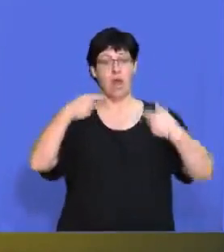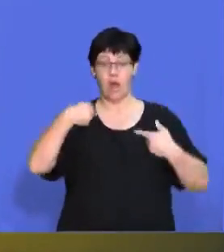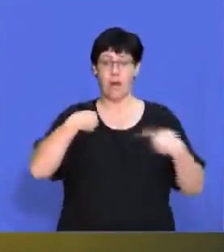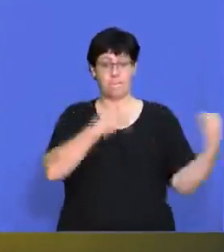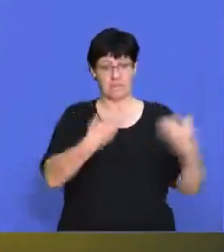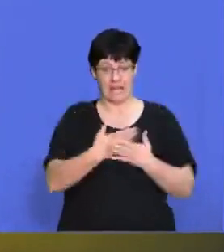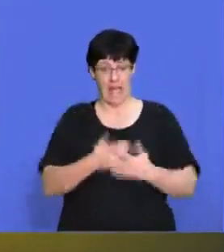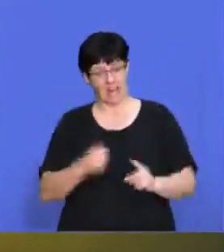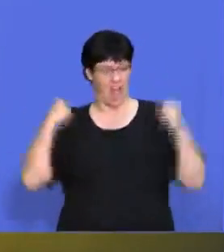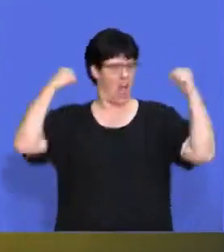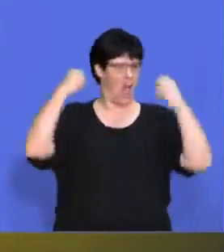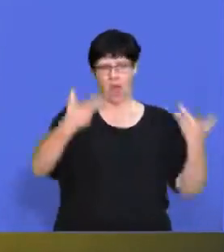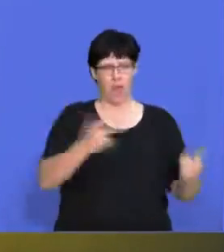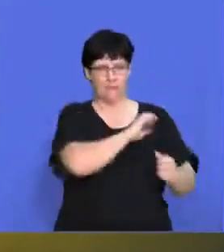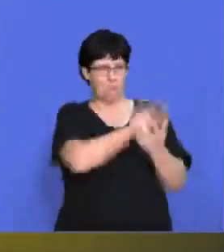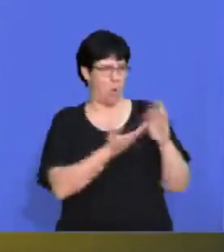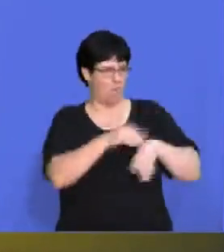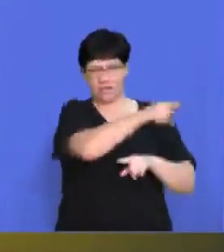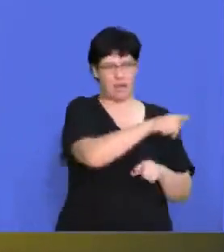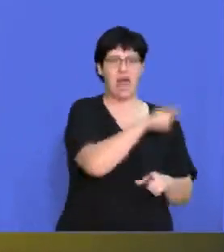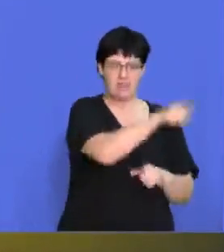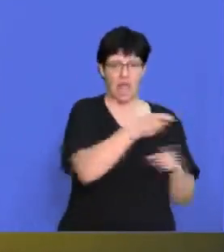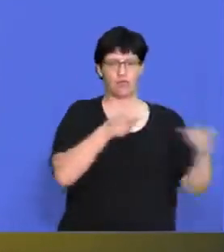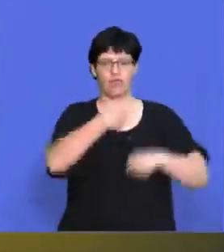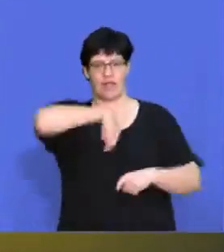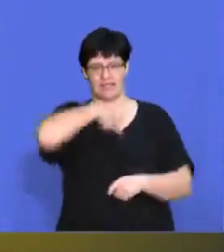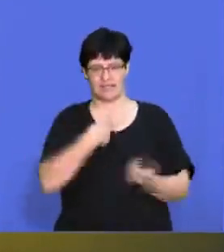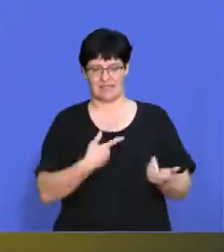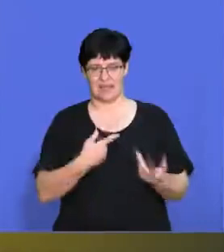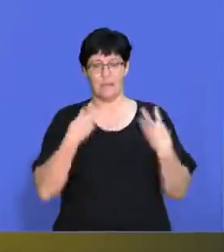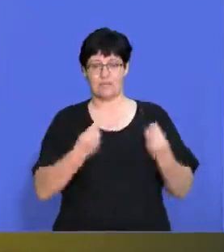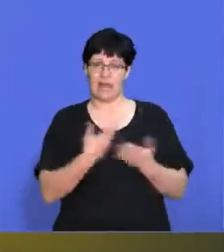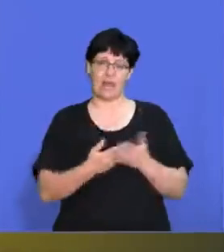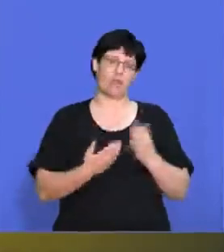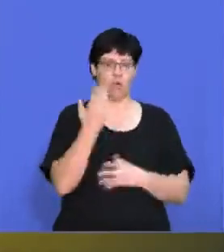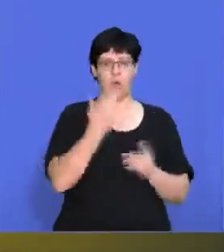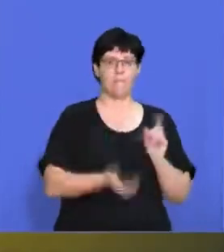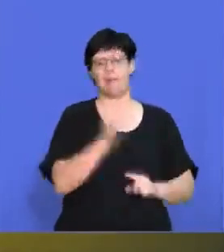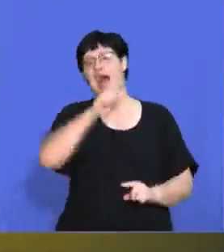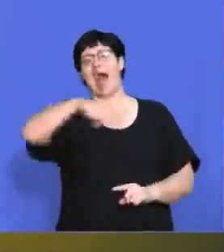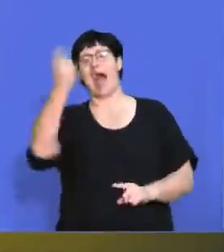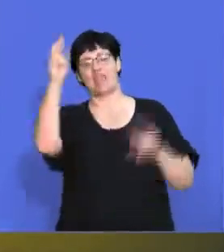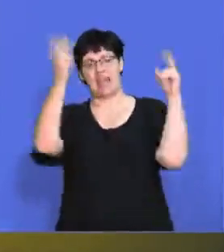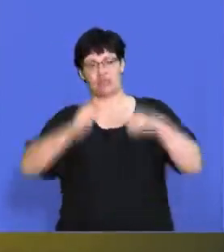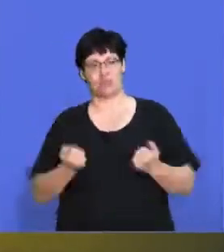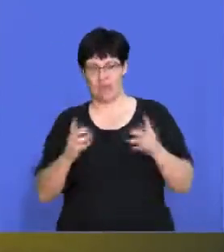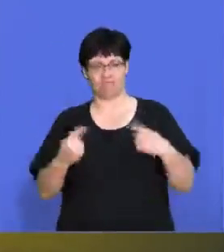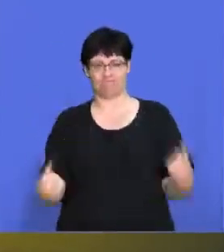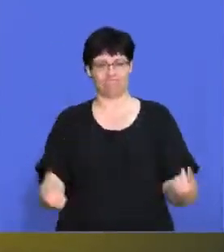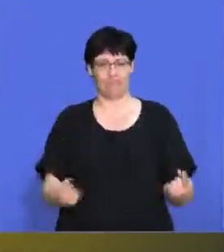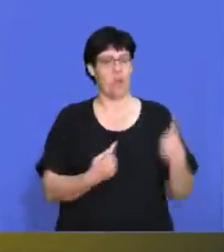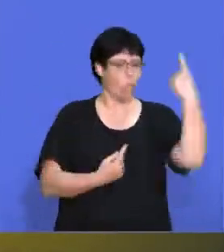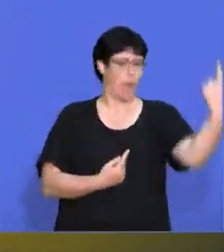have that power over us. It's not like businesses can go and find another electricity supplier. They're the only supplier